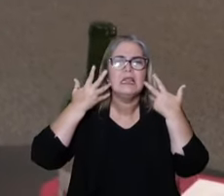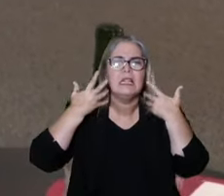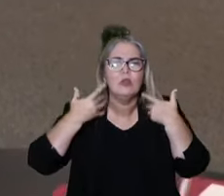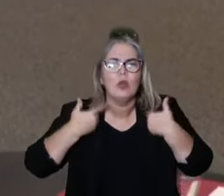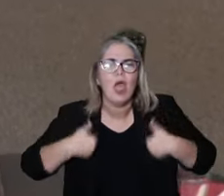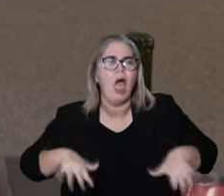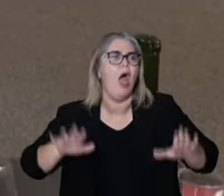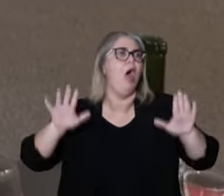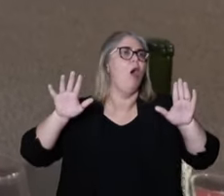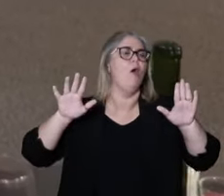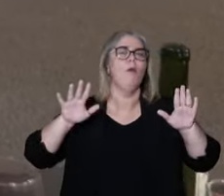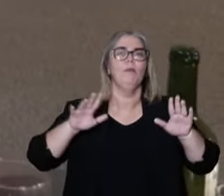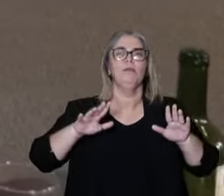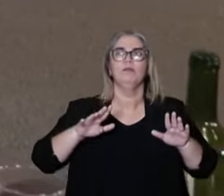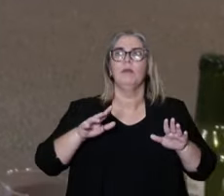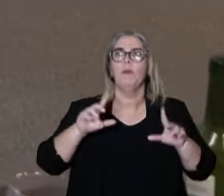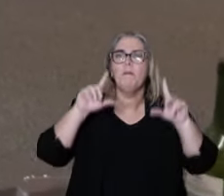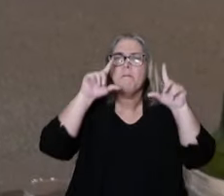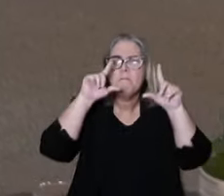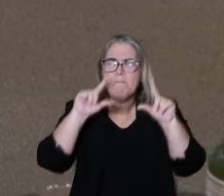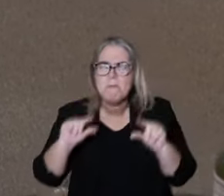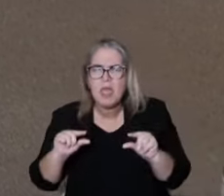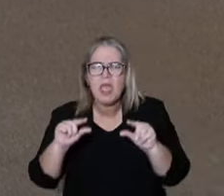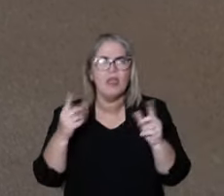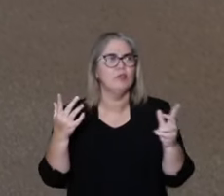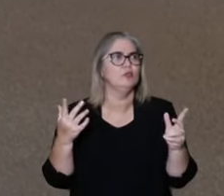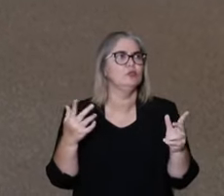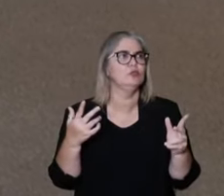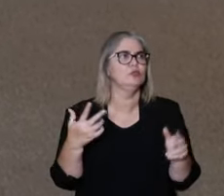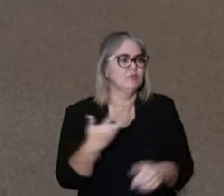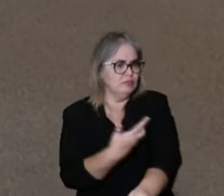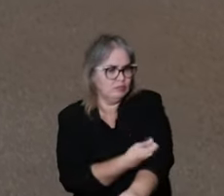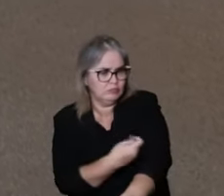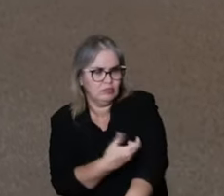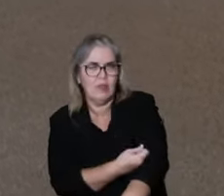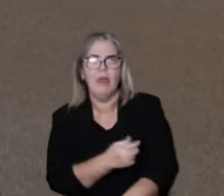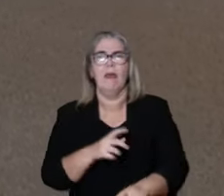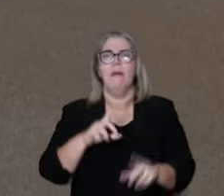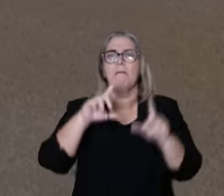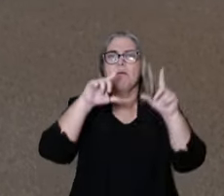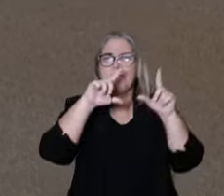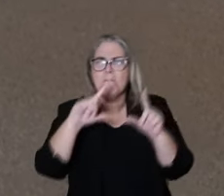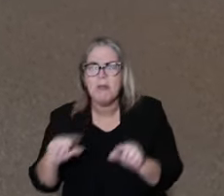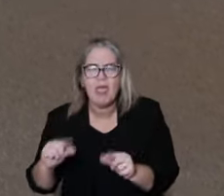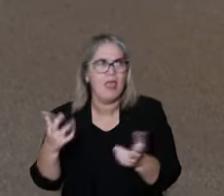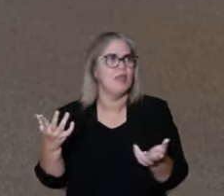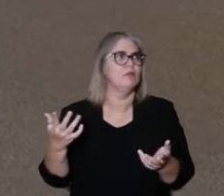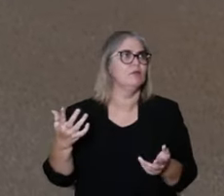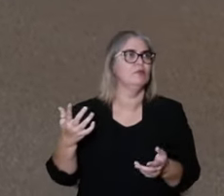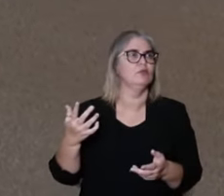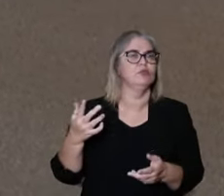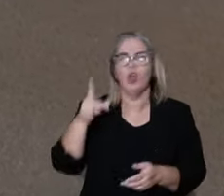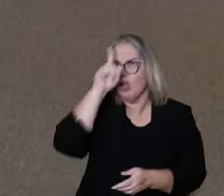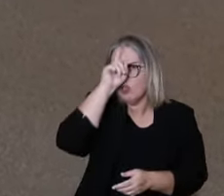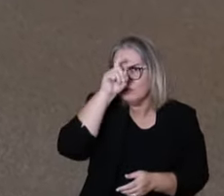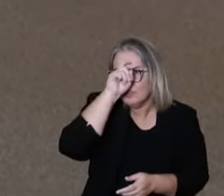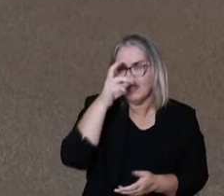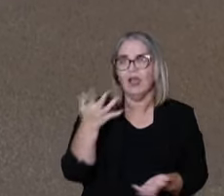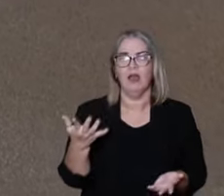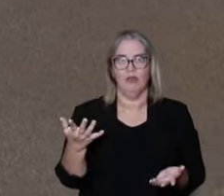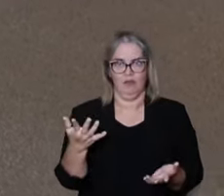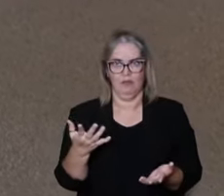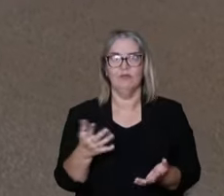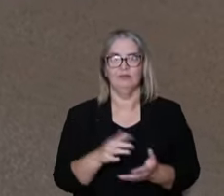usually less urban and not in a hospital environment. The hospital is very